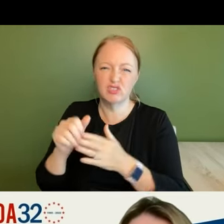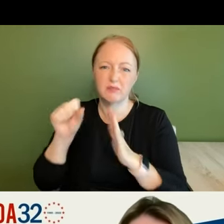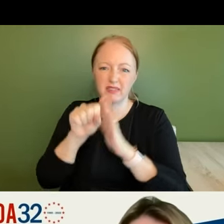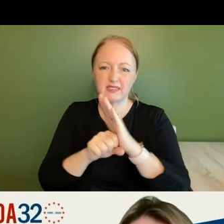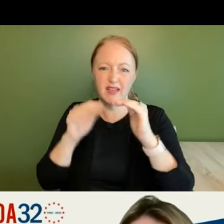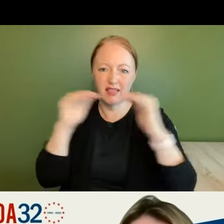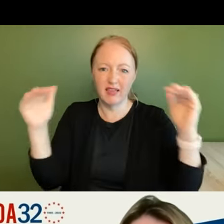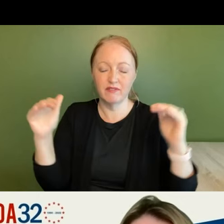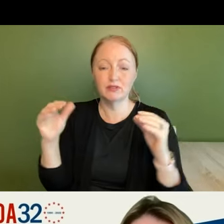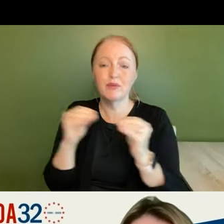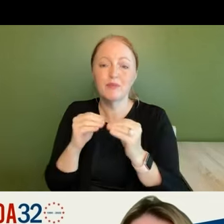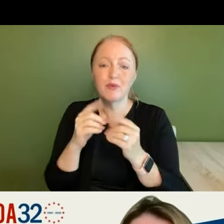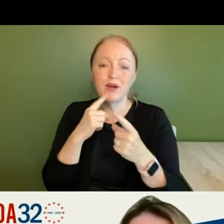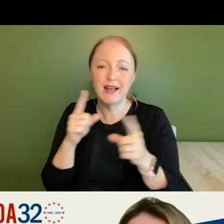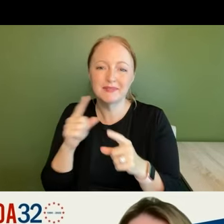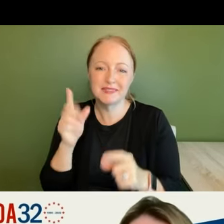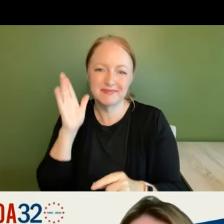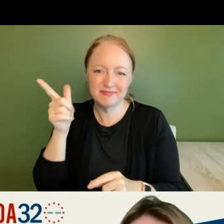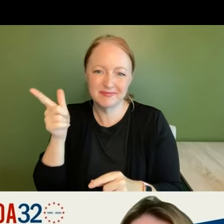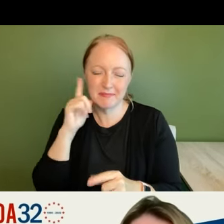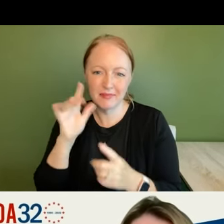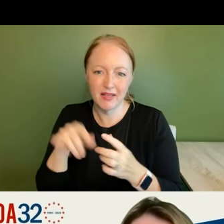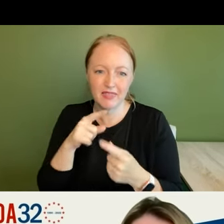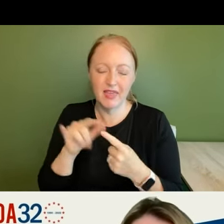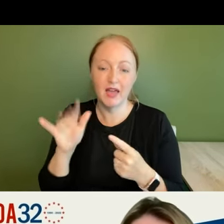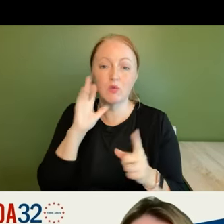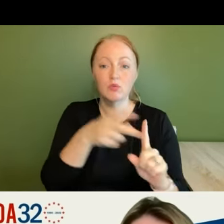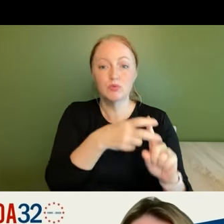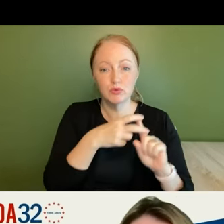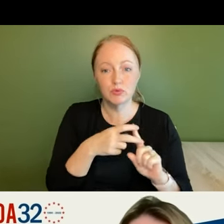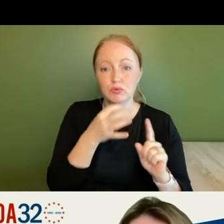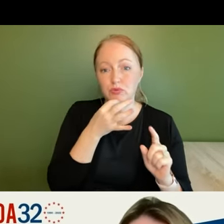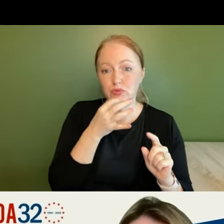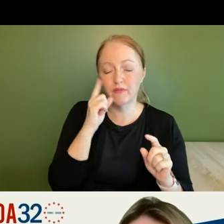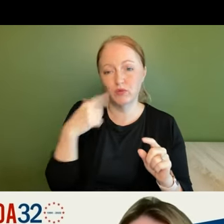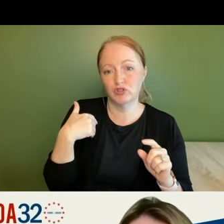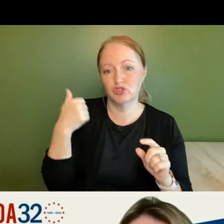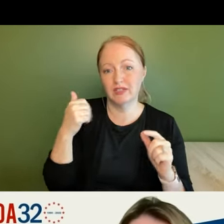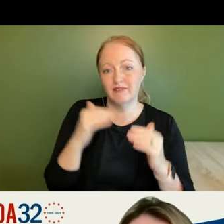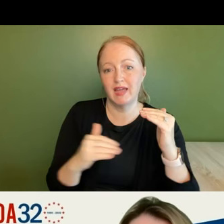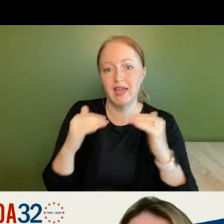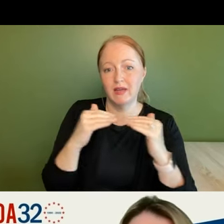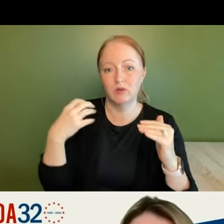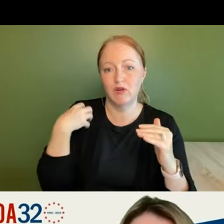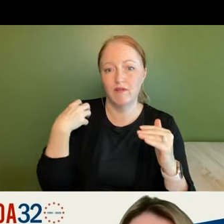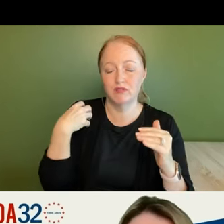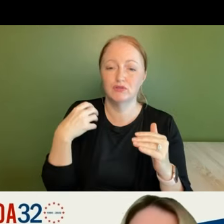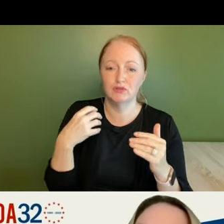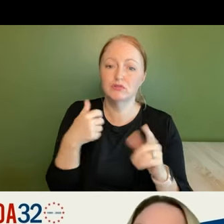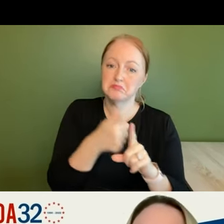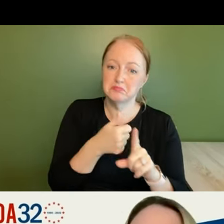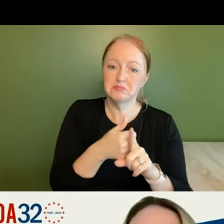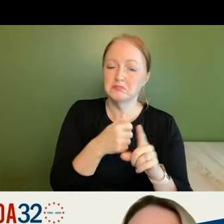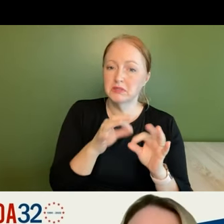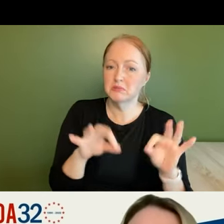so more to come on that um we're also recruit going to be recruiting soon for a chief equity officer who will play not only a really